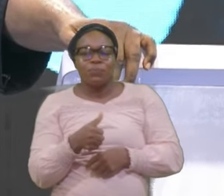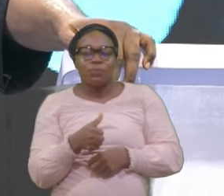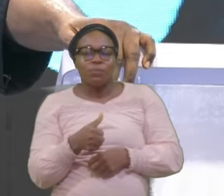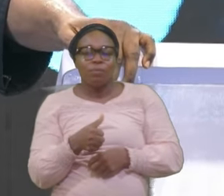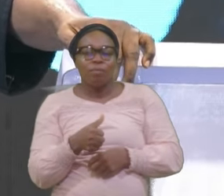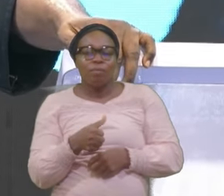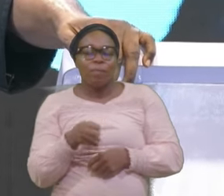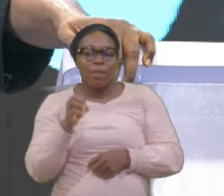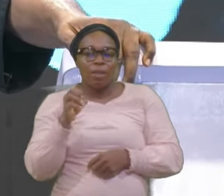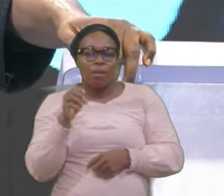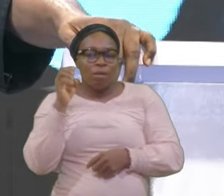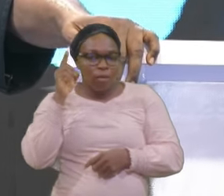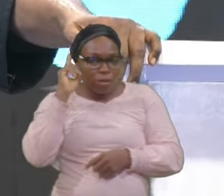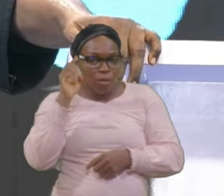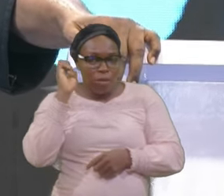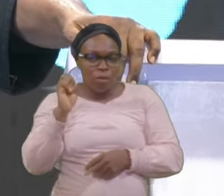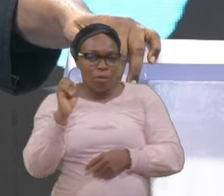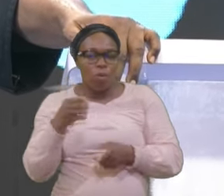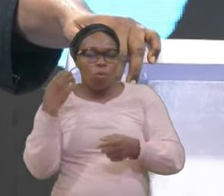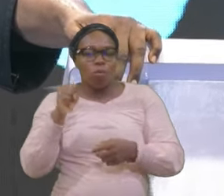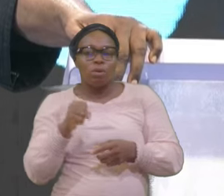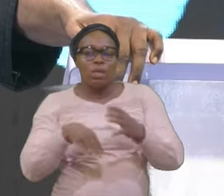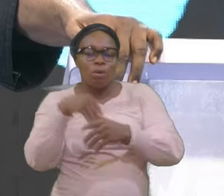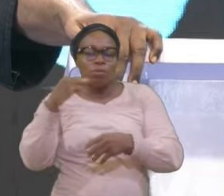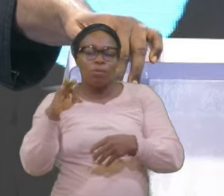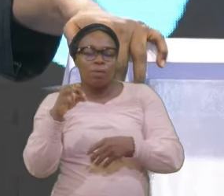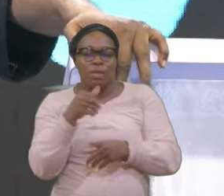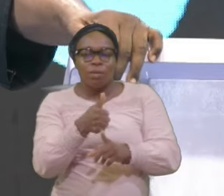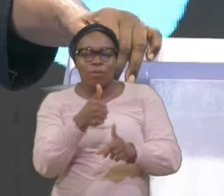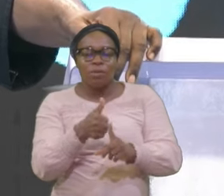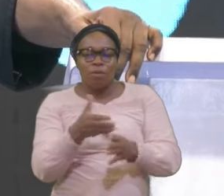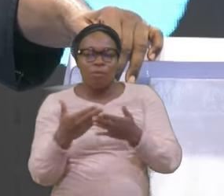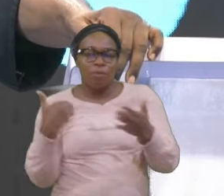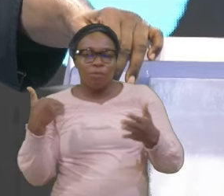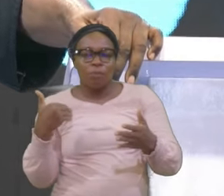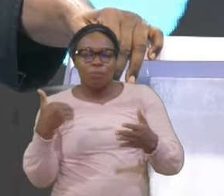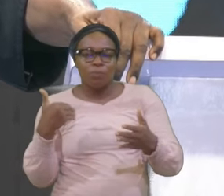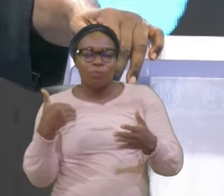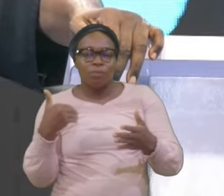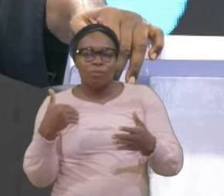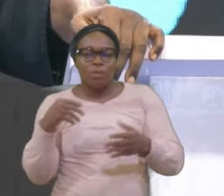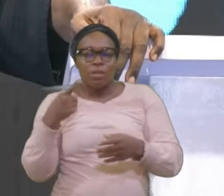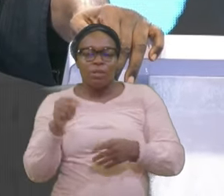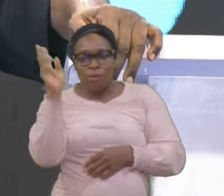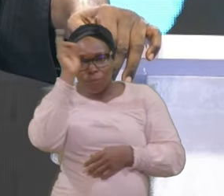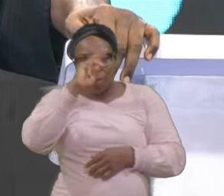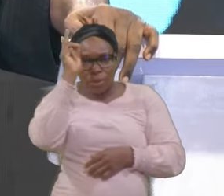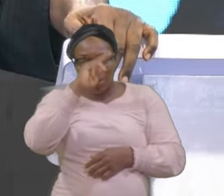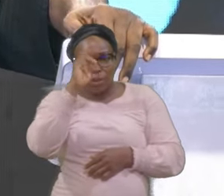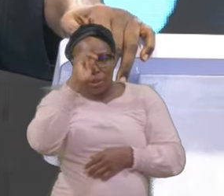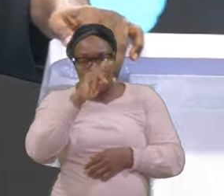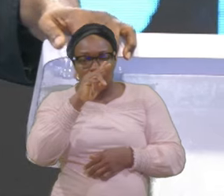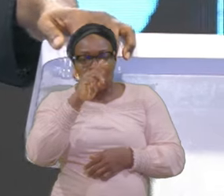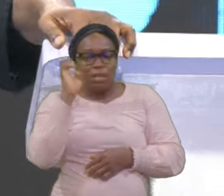out Of himself Before In recklessness In restlessness He lost